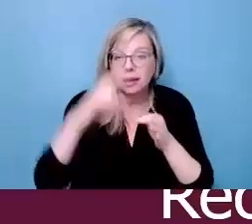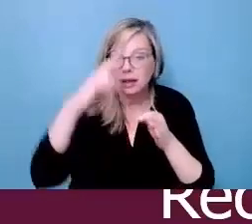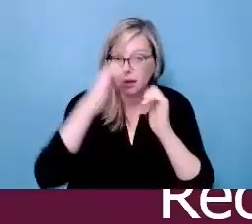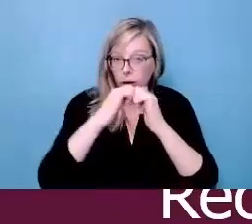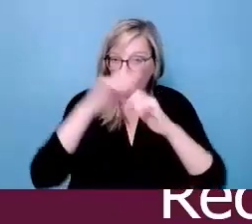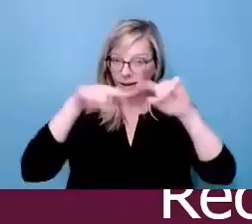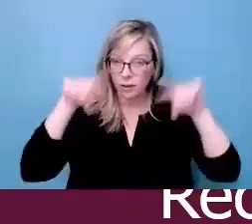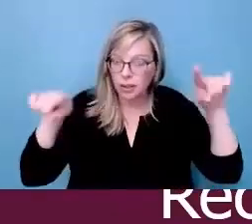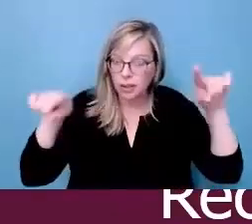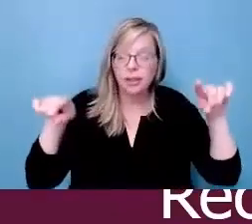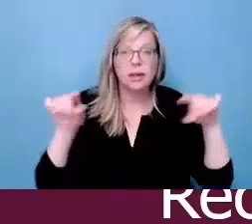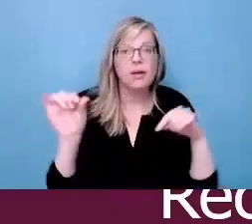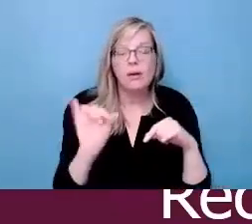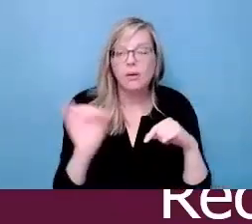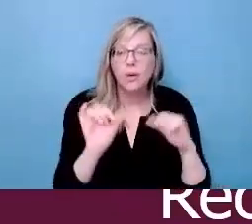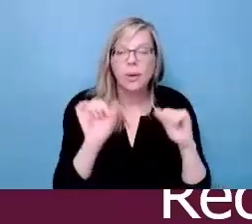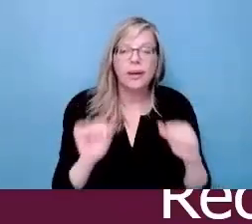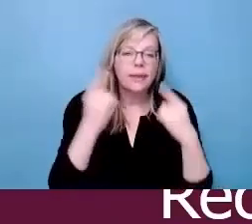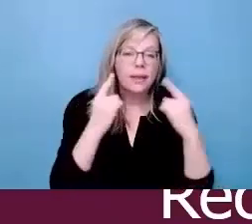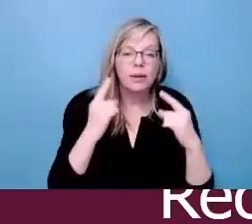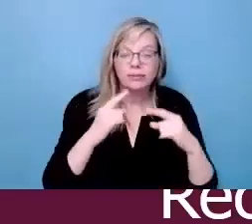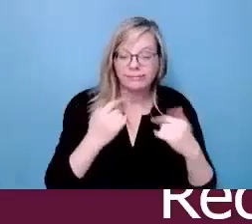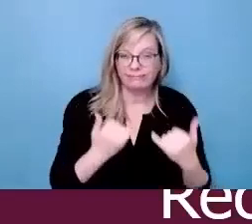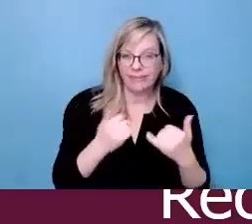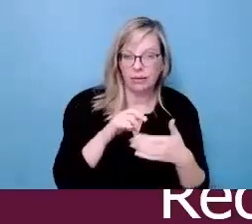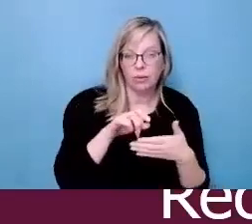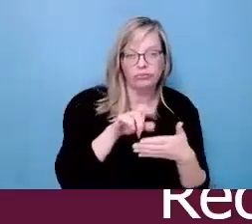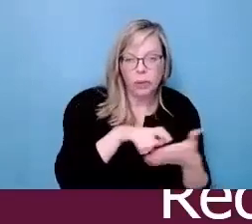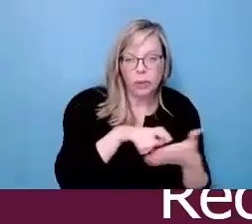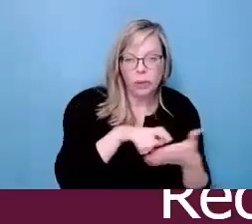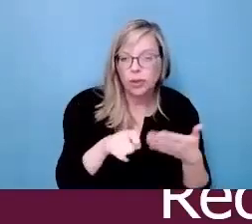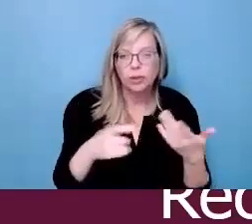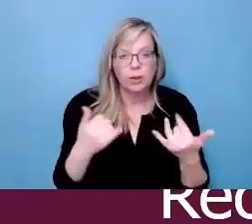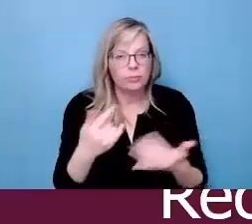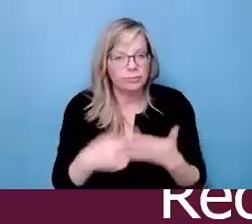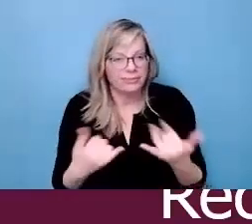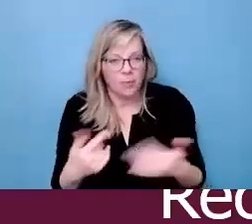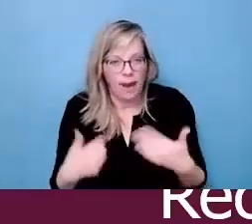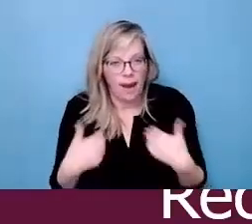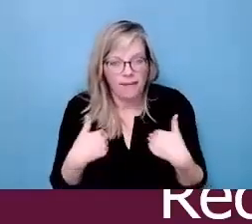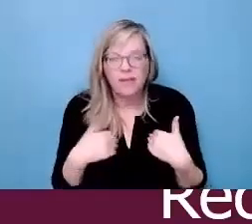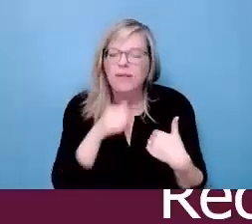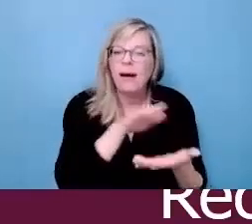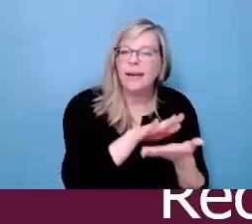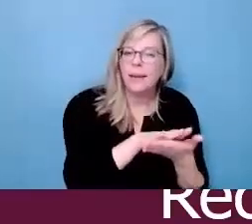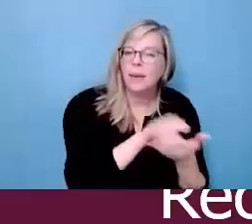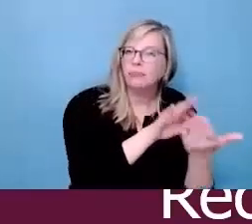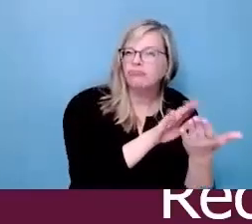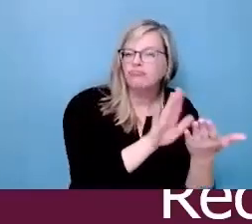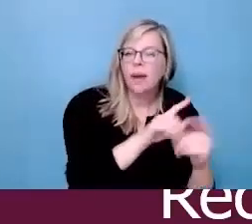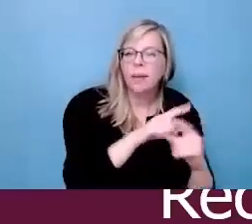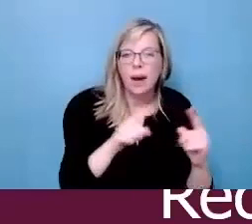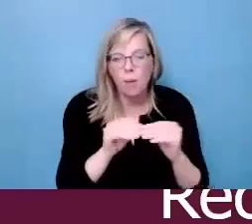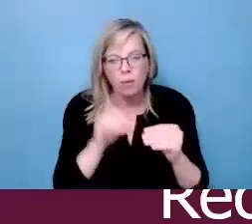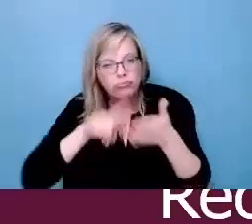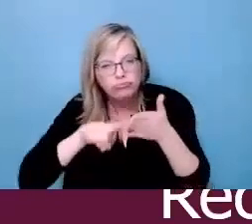and and also drawing on existing literature and community organizations. So less of perhaps an academic approach and more looking